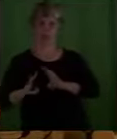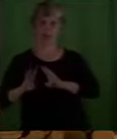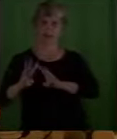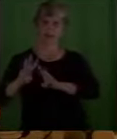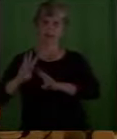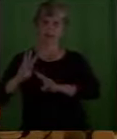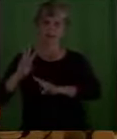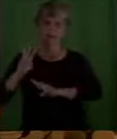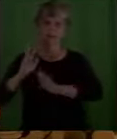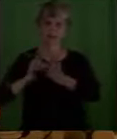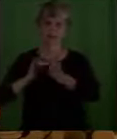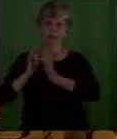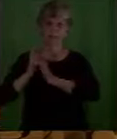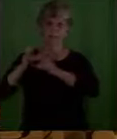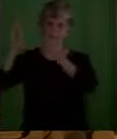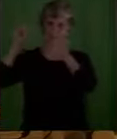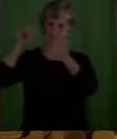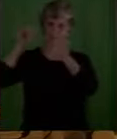life.